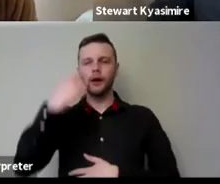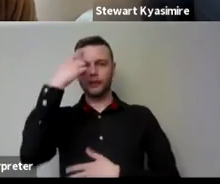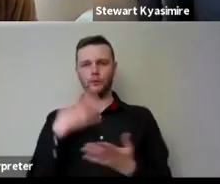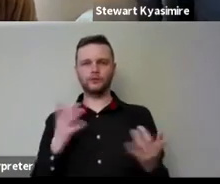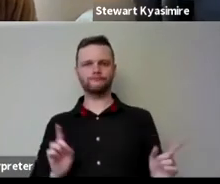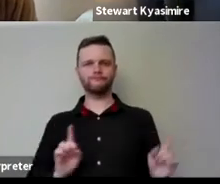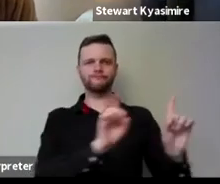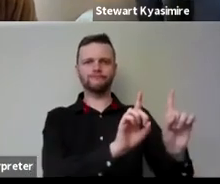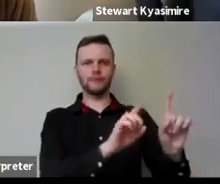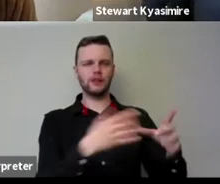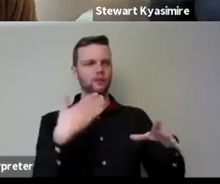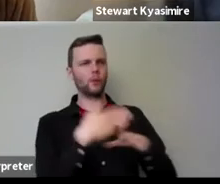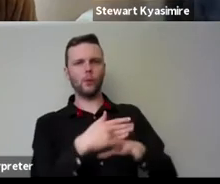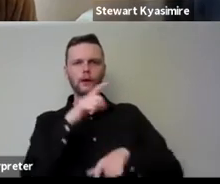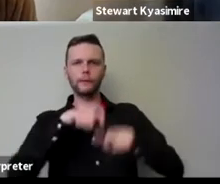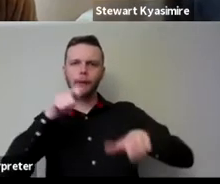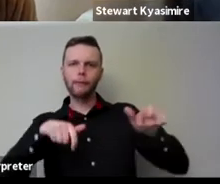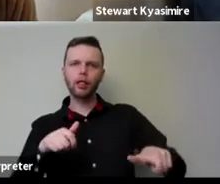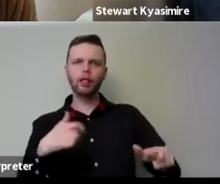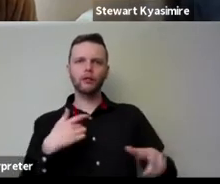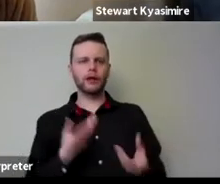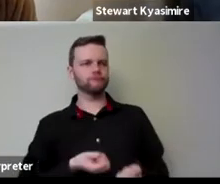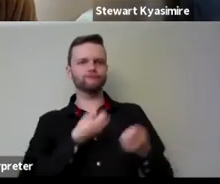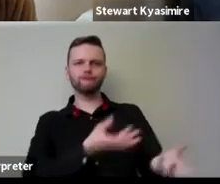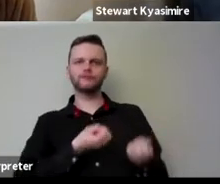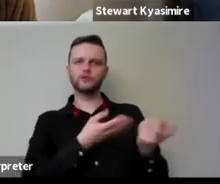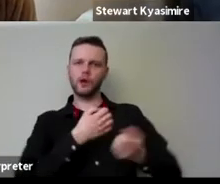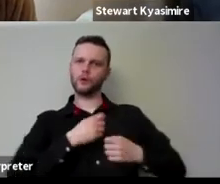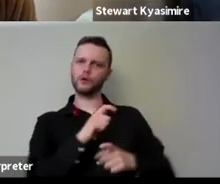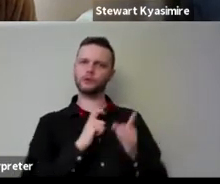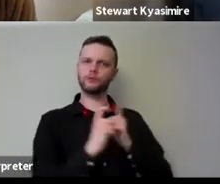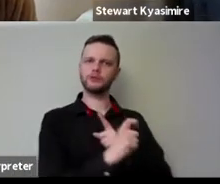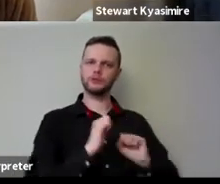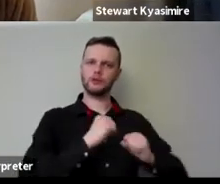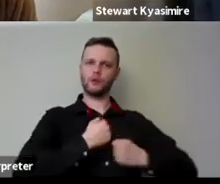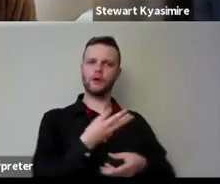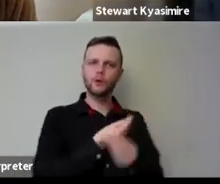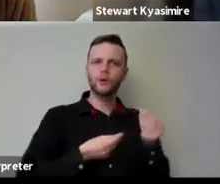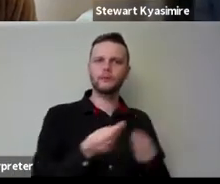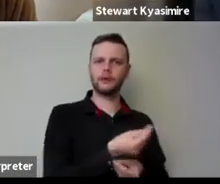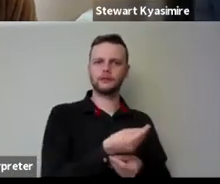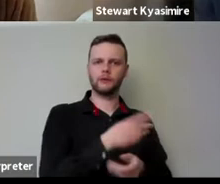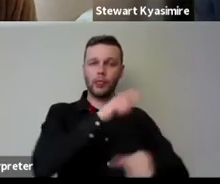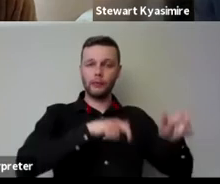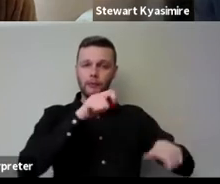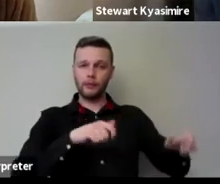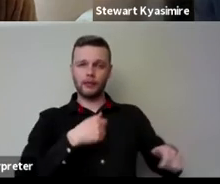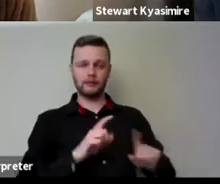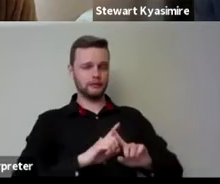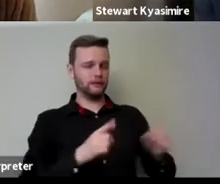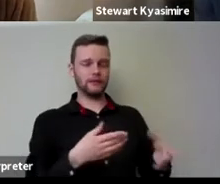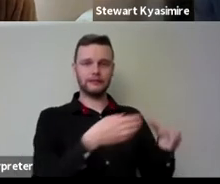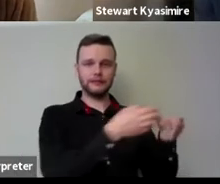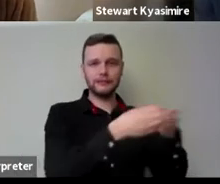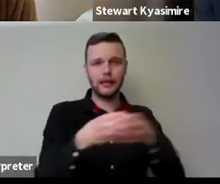working people who contribute to our communities and economies with people in other in other sectors because